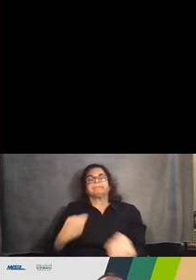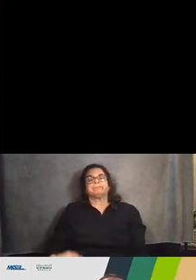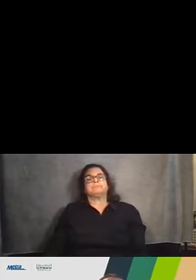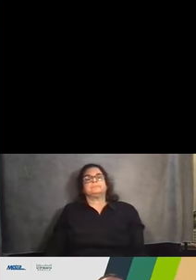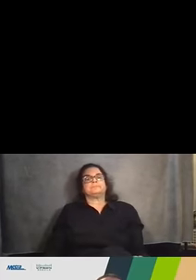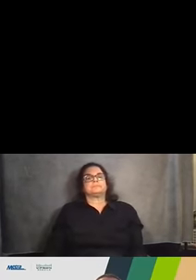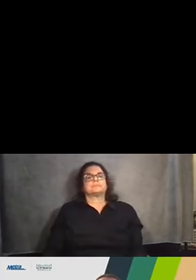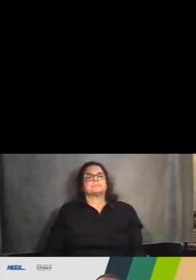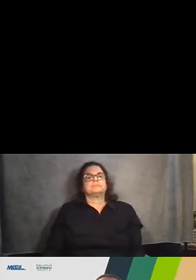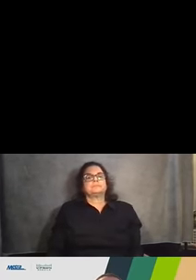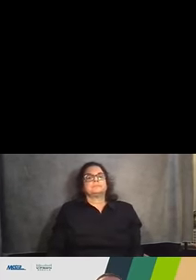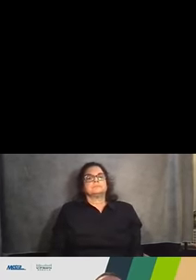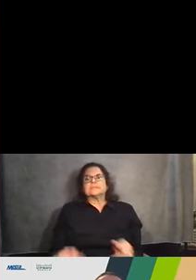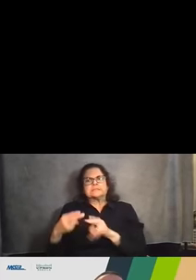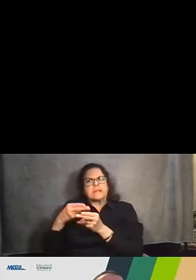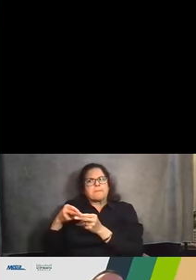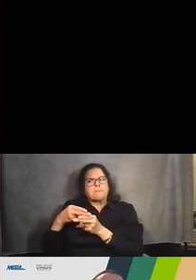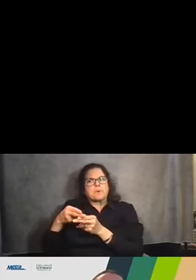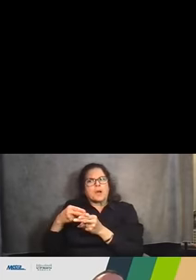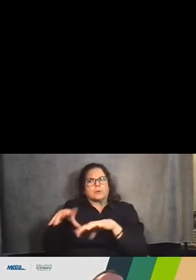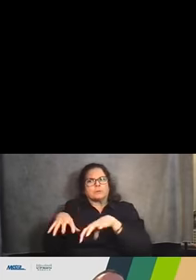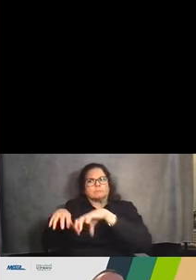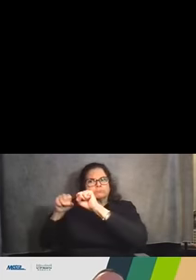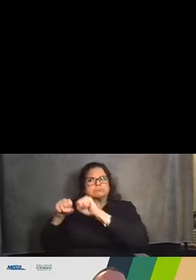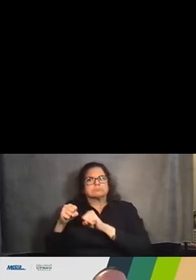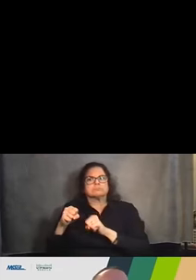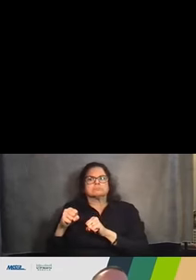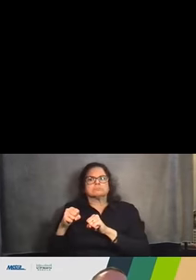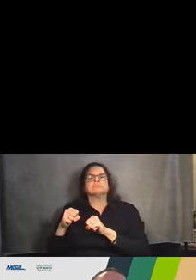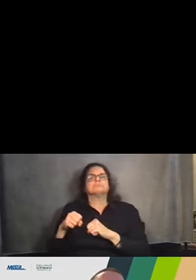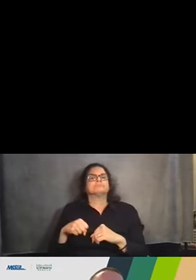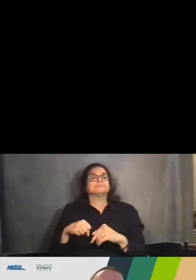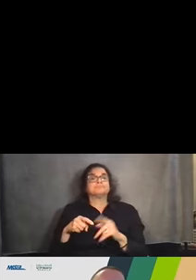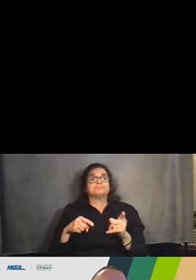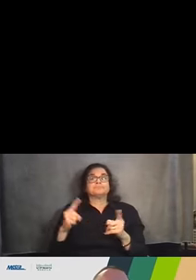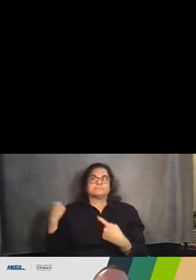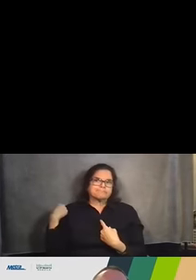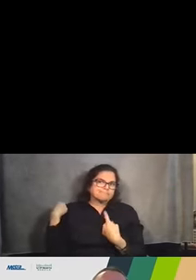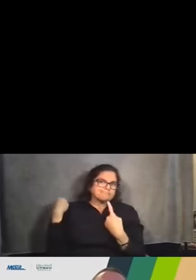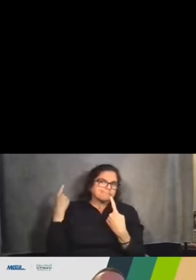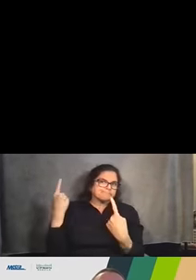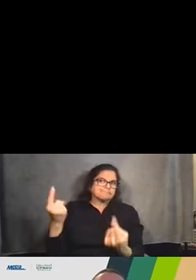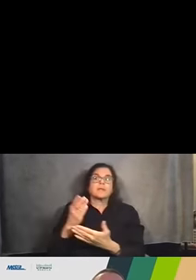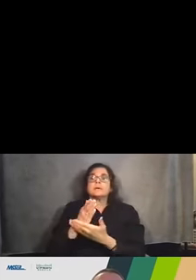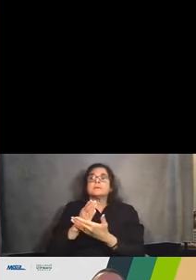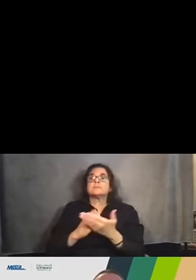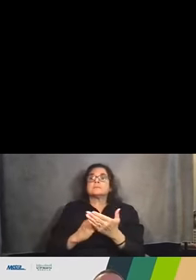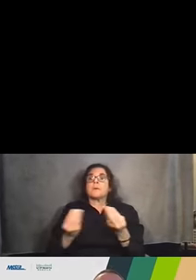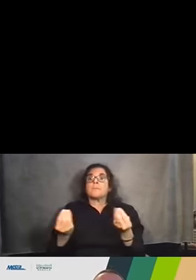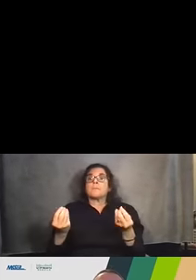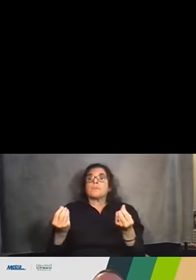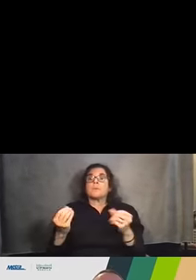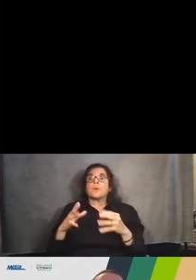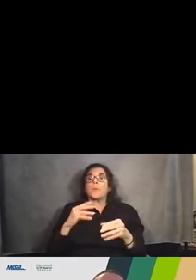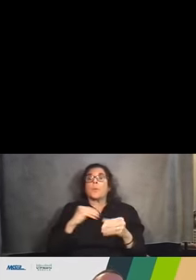So over sorry, can you just go back one Jamie yeah. So over the years, some property owners and residents may have started using some of the